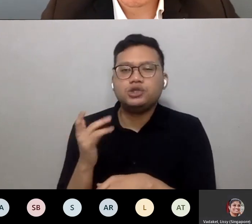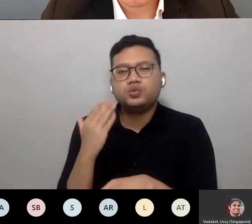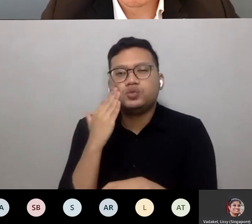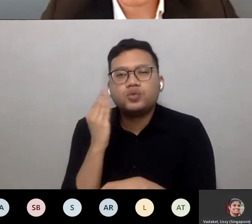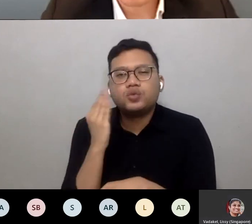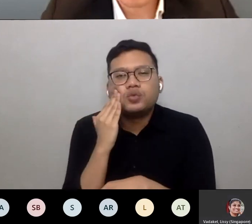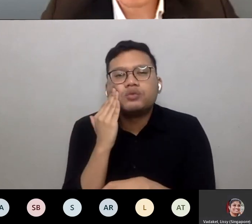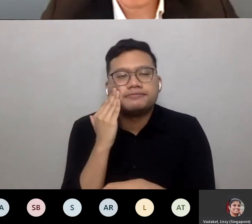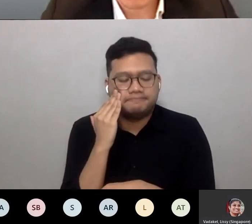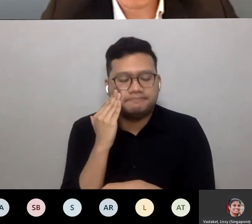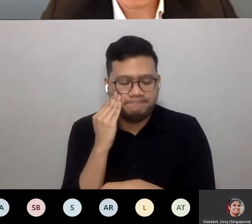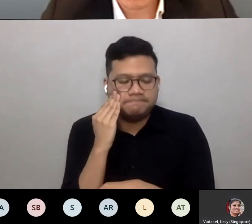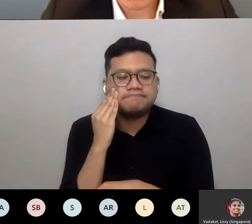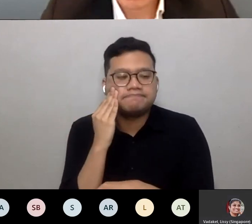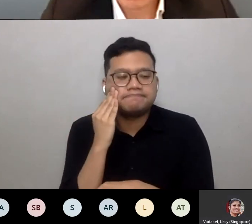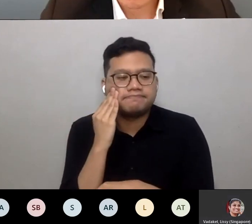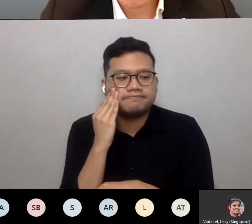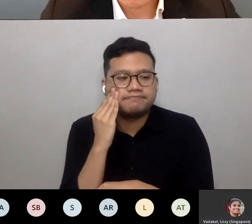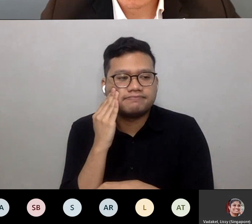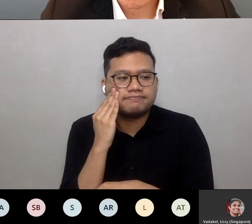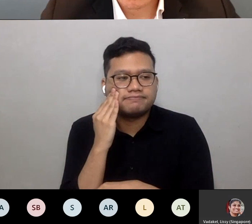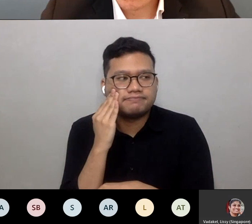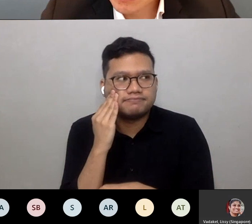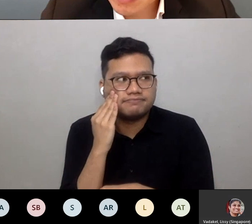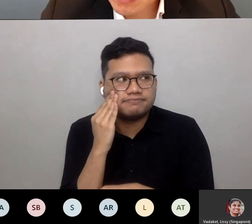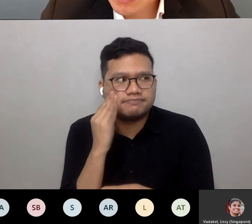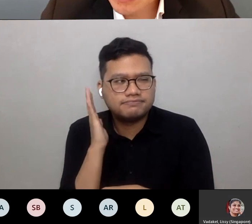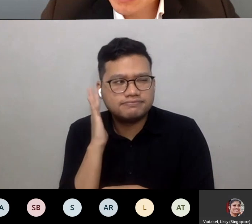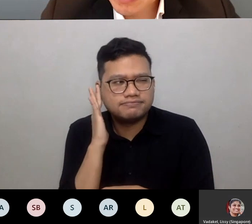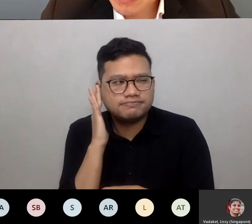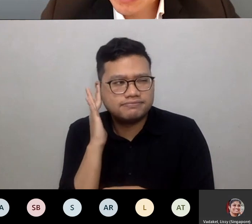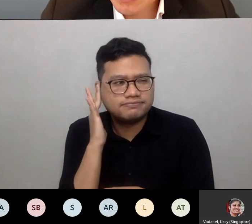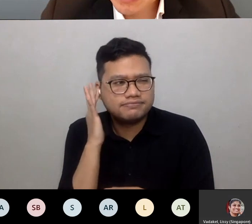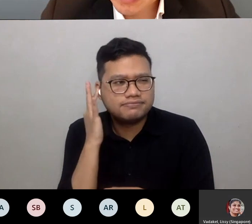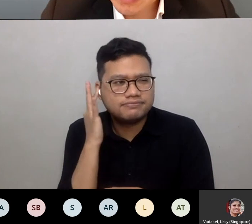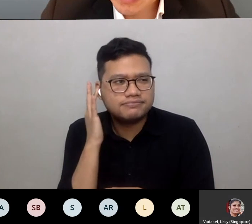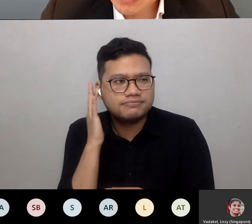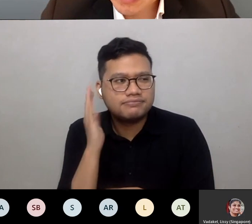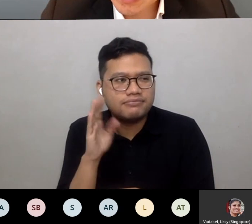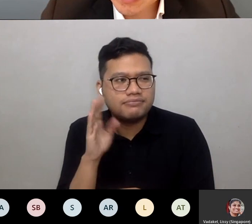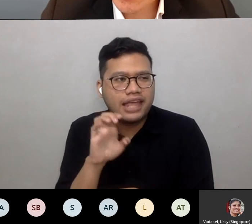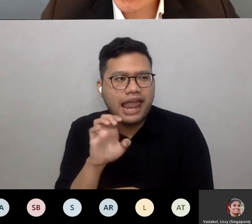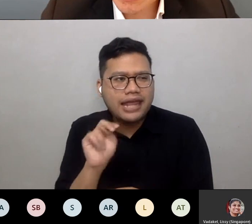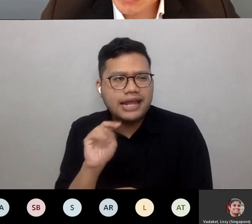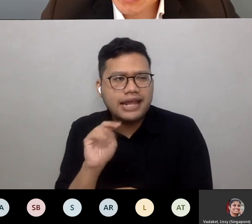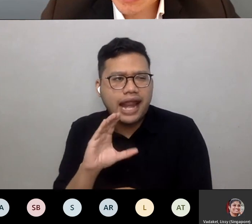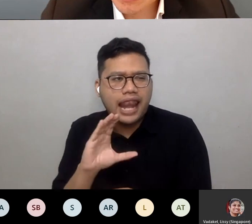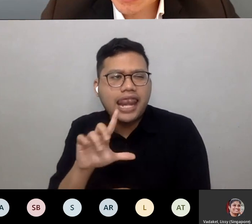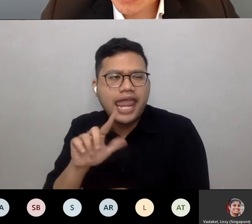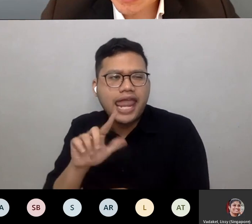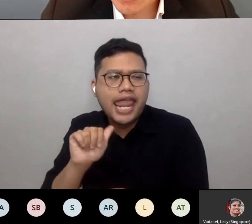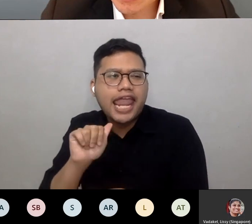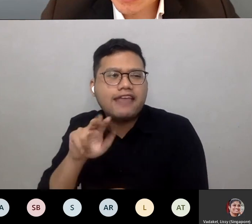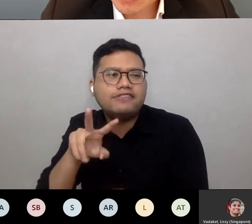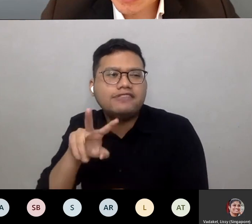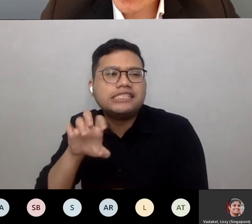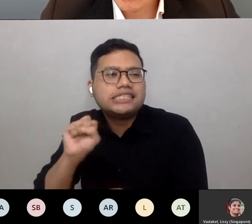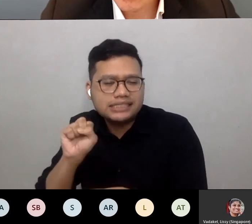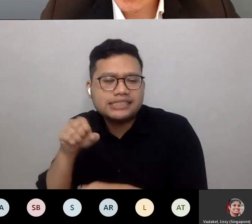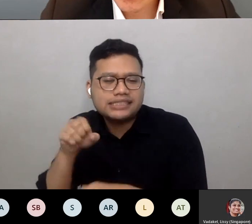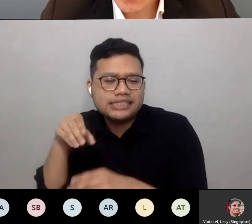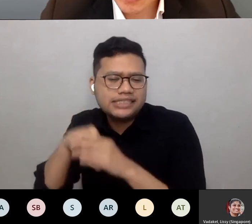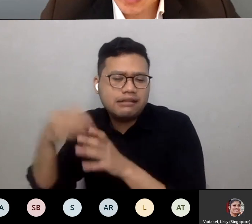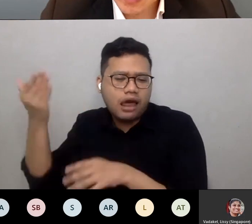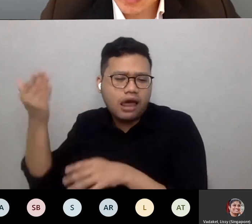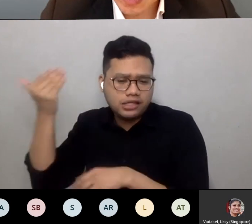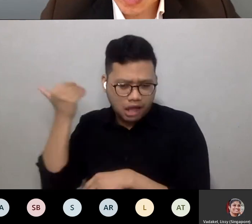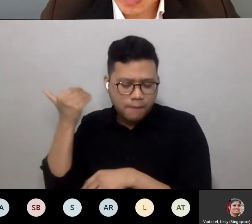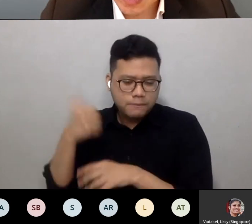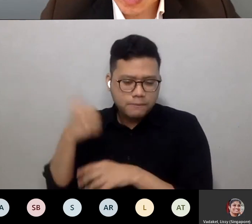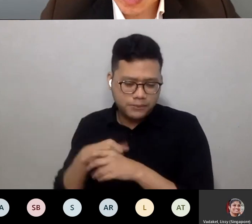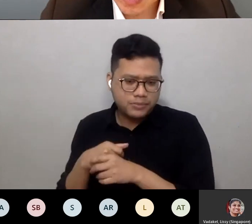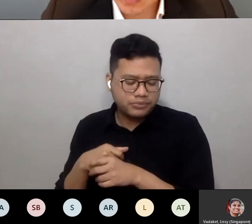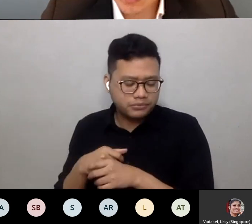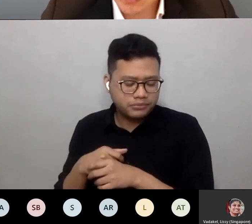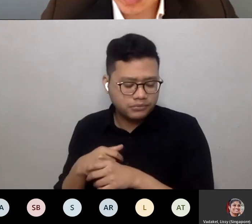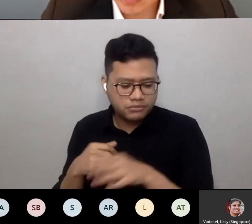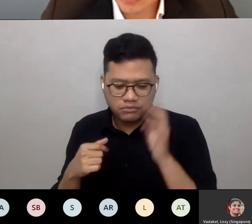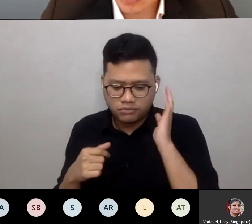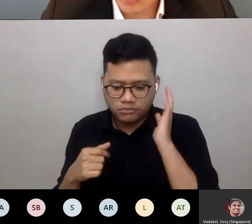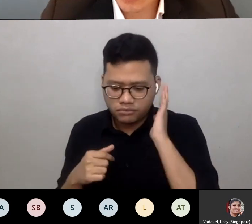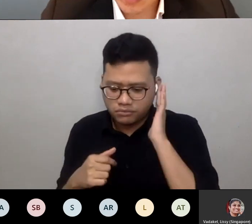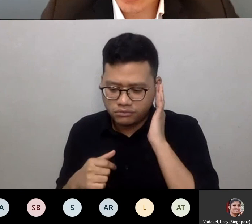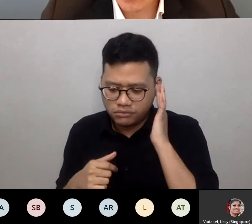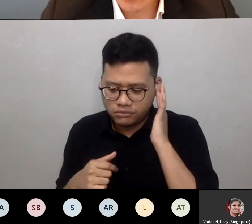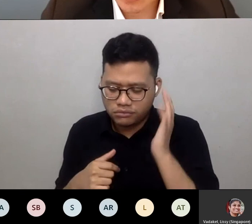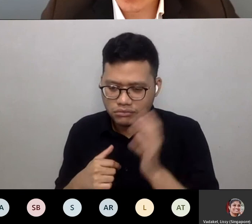got enclaves and, you know, in the past and, you know, where the